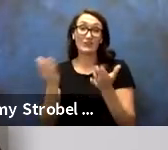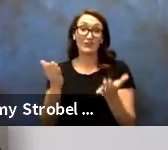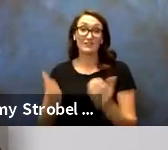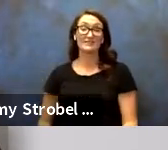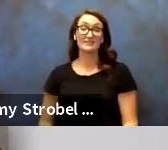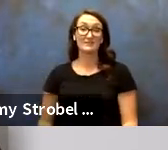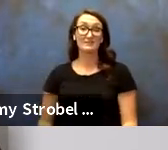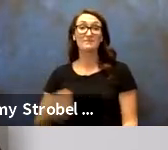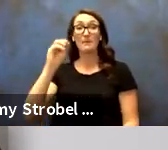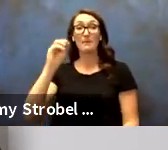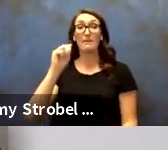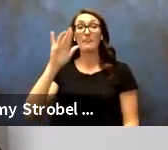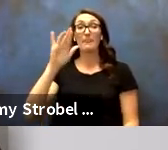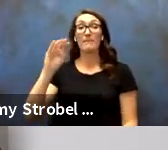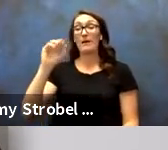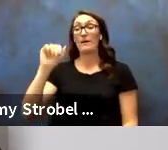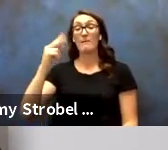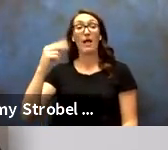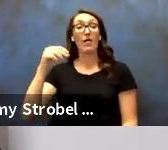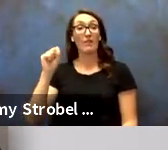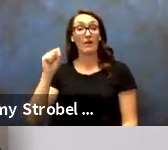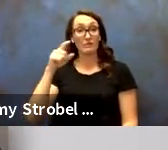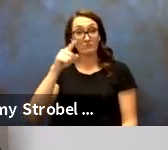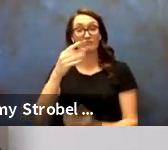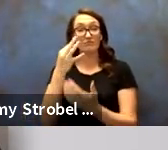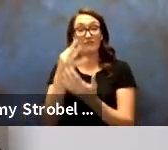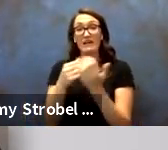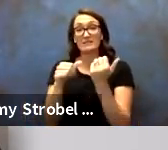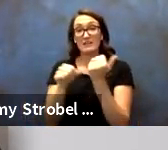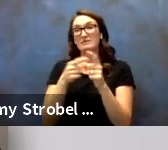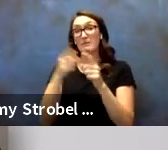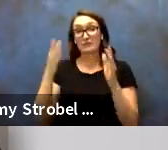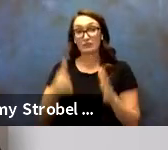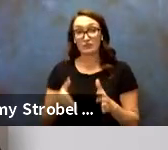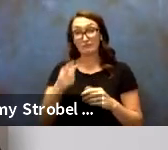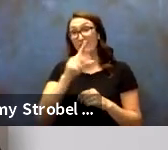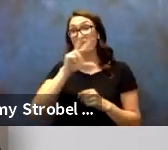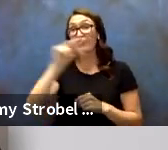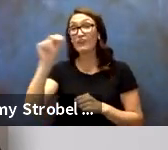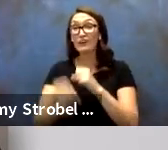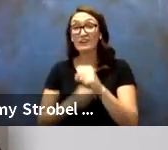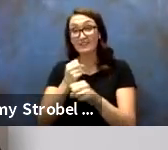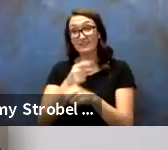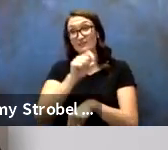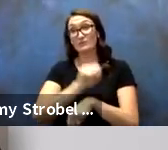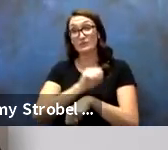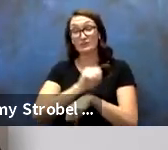Mary Mathos, Financial Aid Specialist, 30 years of service.